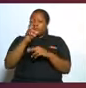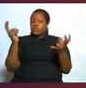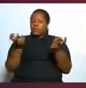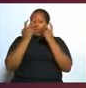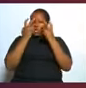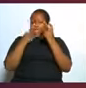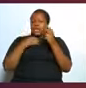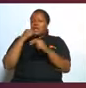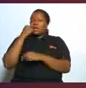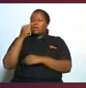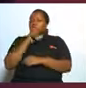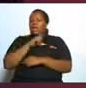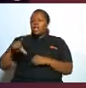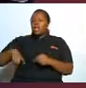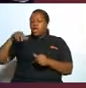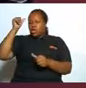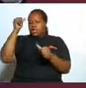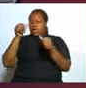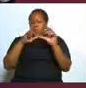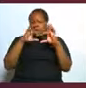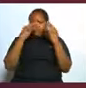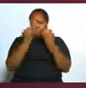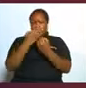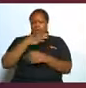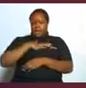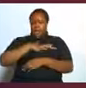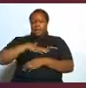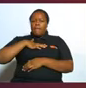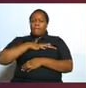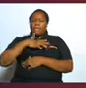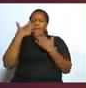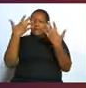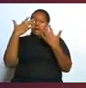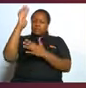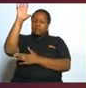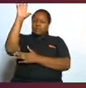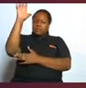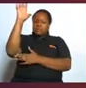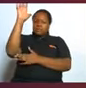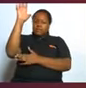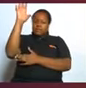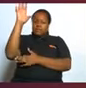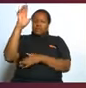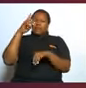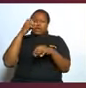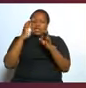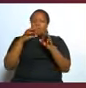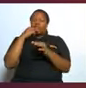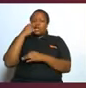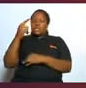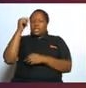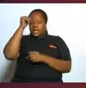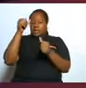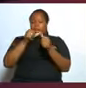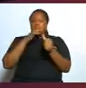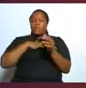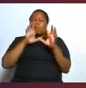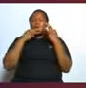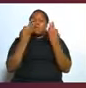and you're saying lord remember my family too just raise your hand remember my family too lord as we pray